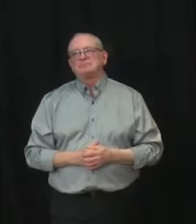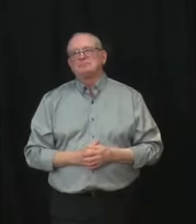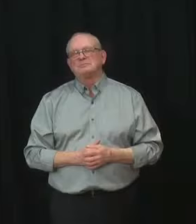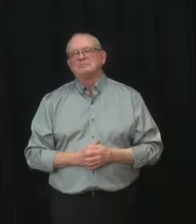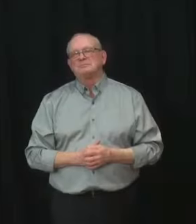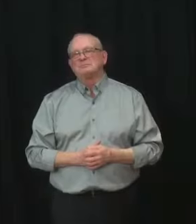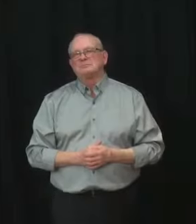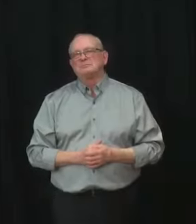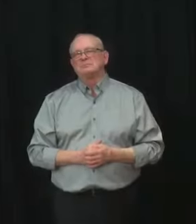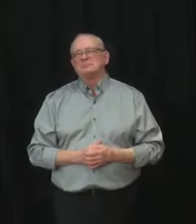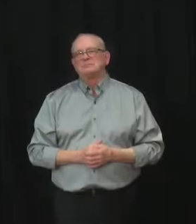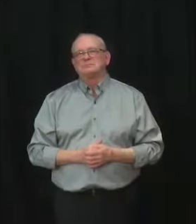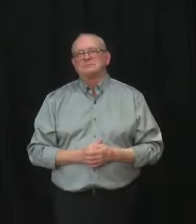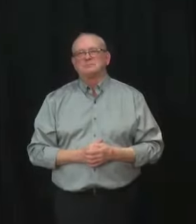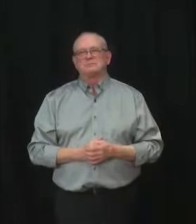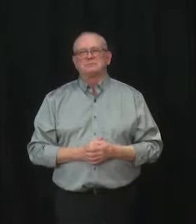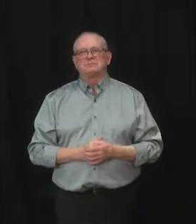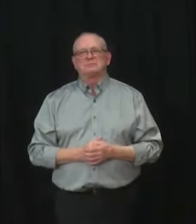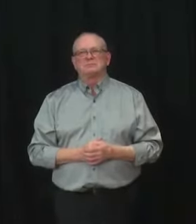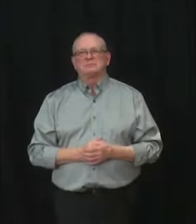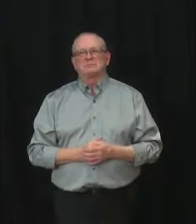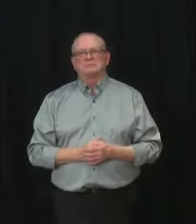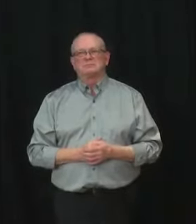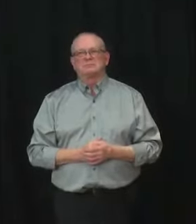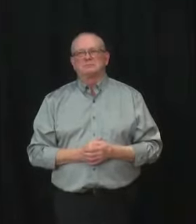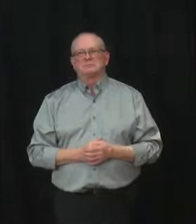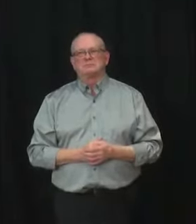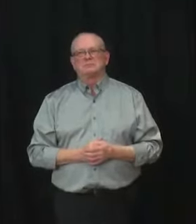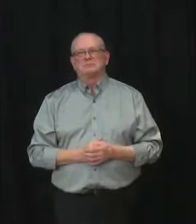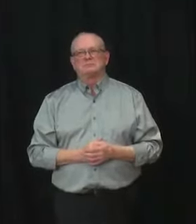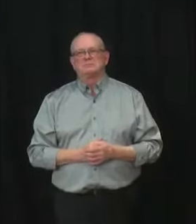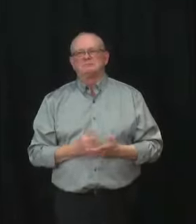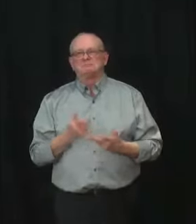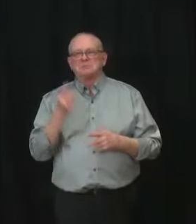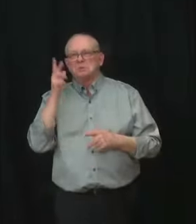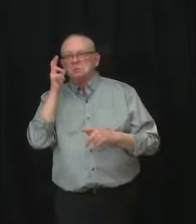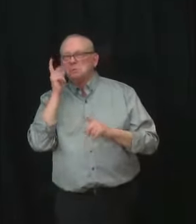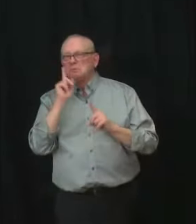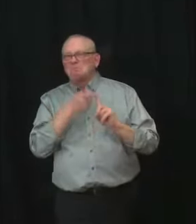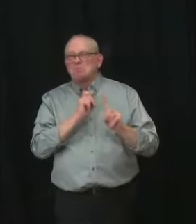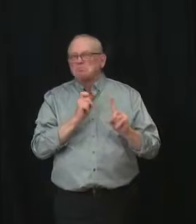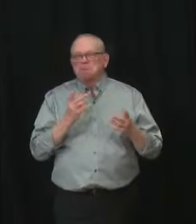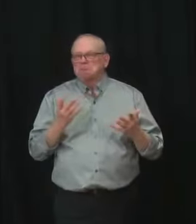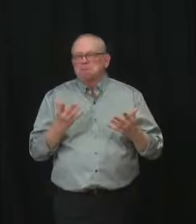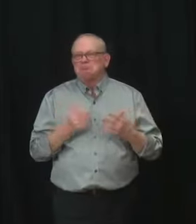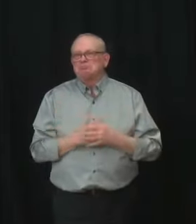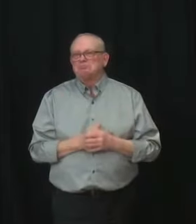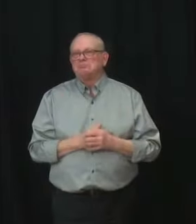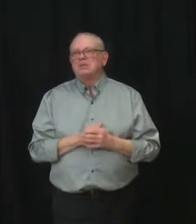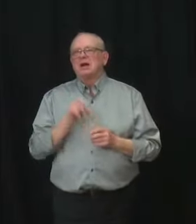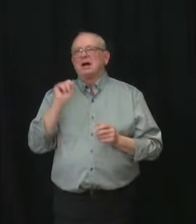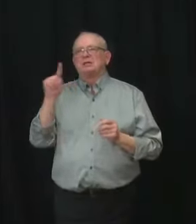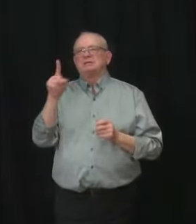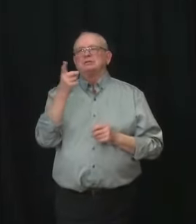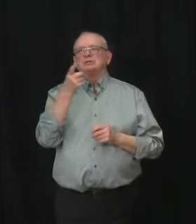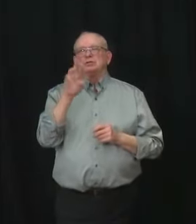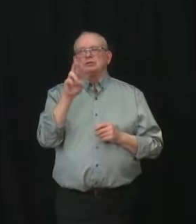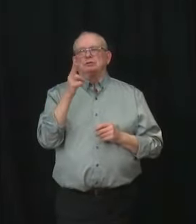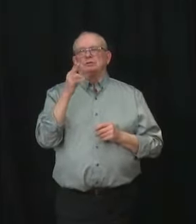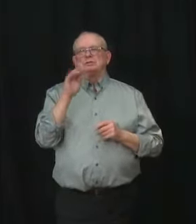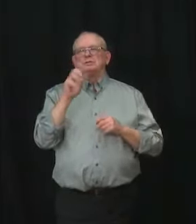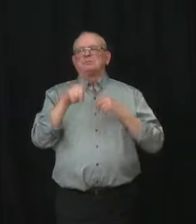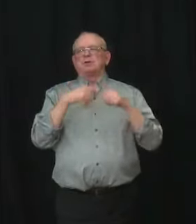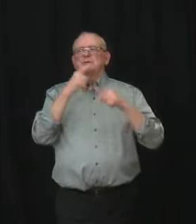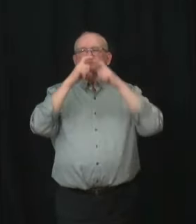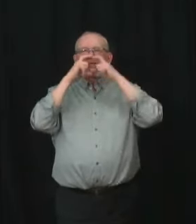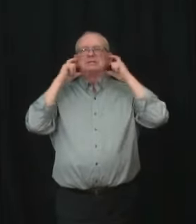Thanks for taking my call. Dr. Hinshaw, want to ask you about masking in the schools. There's a new report out